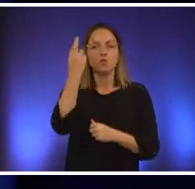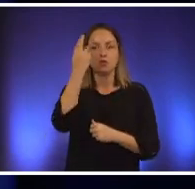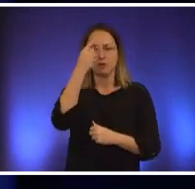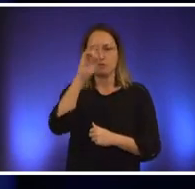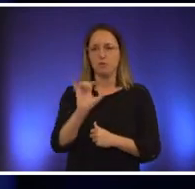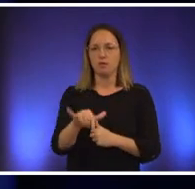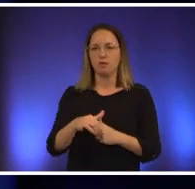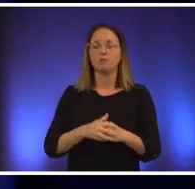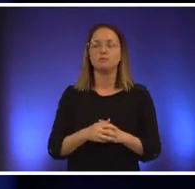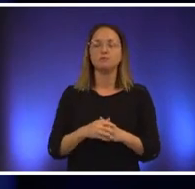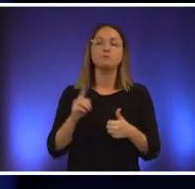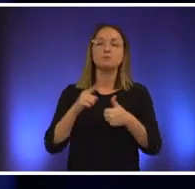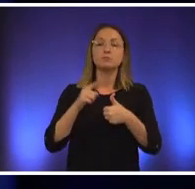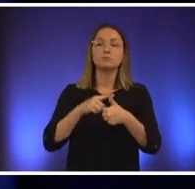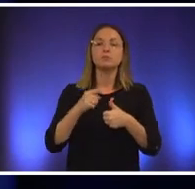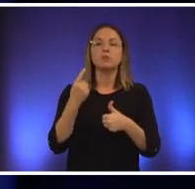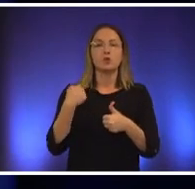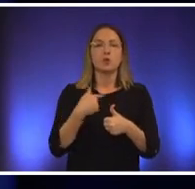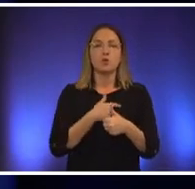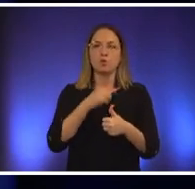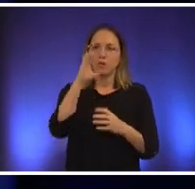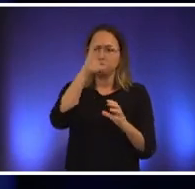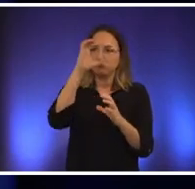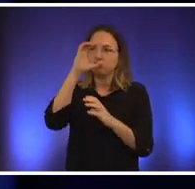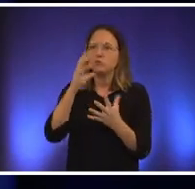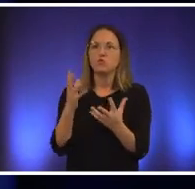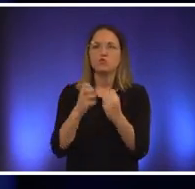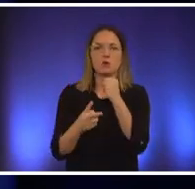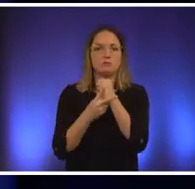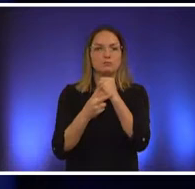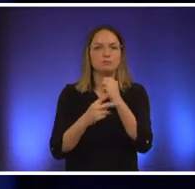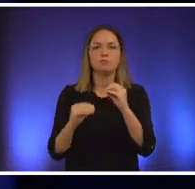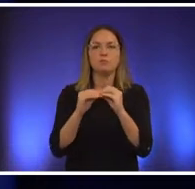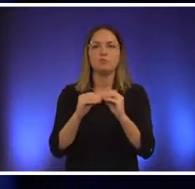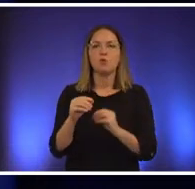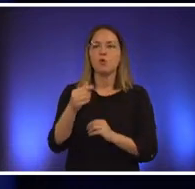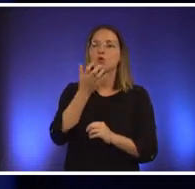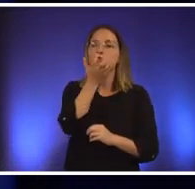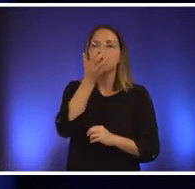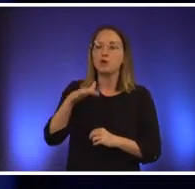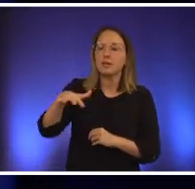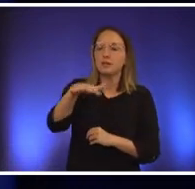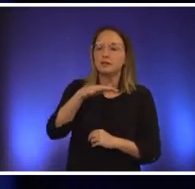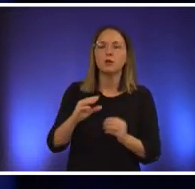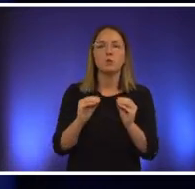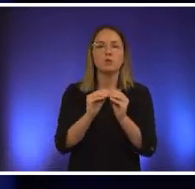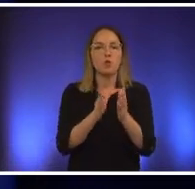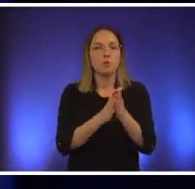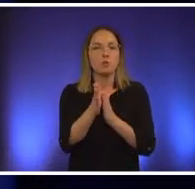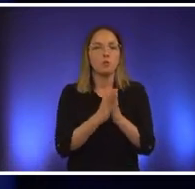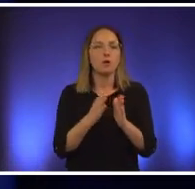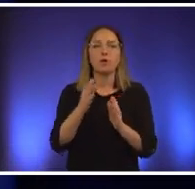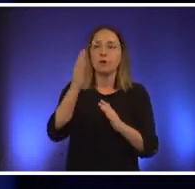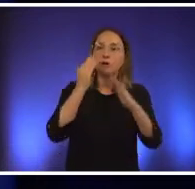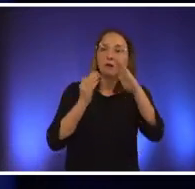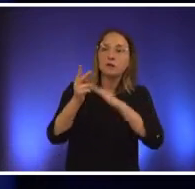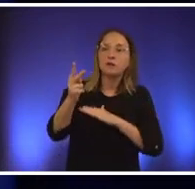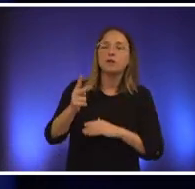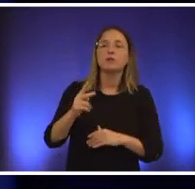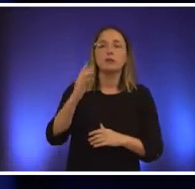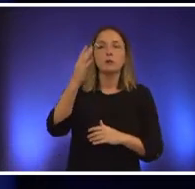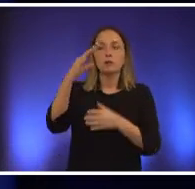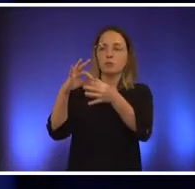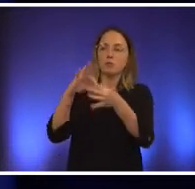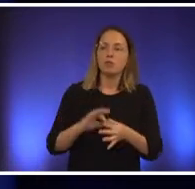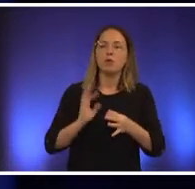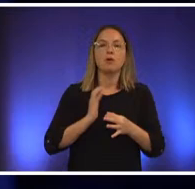looking for more green space and more parks uh in the future including as part of our climate plan so that ought to we